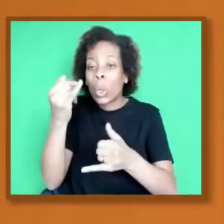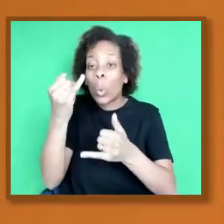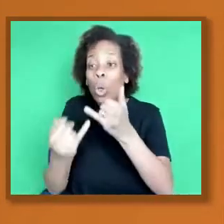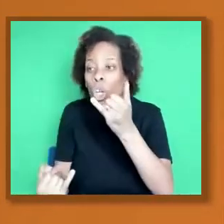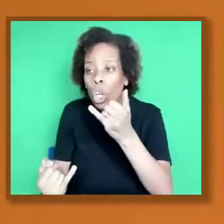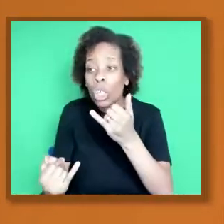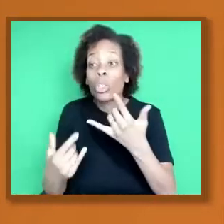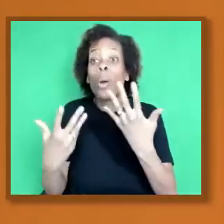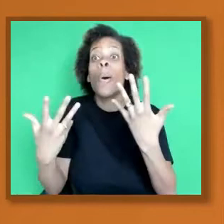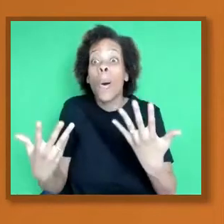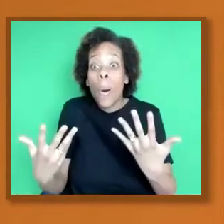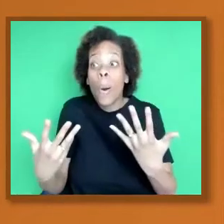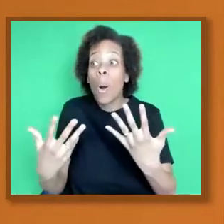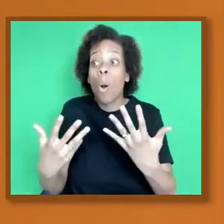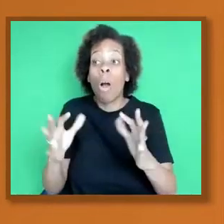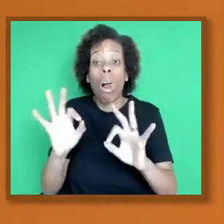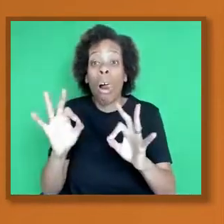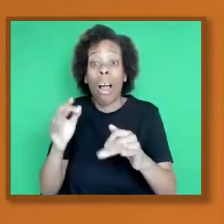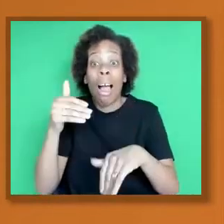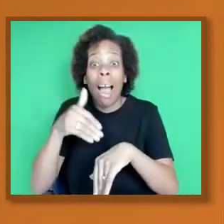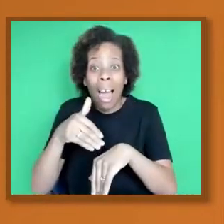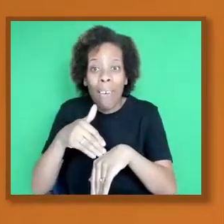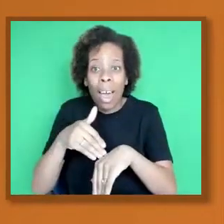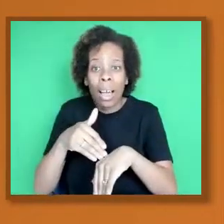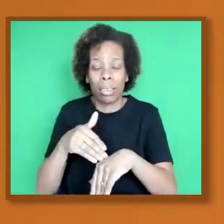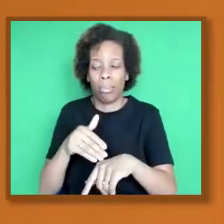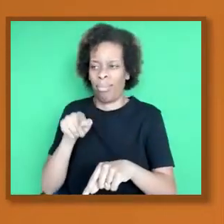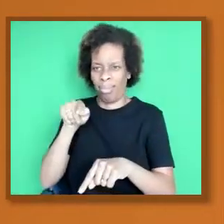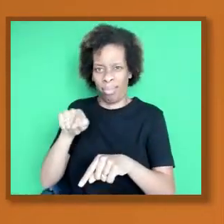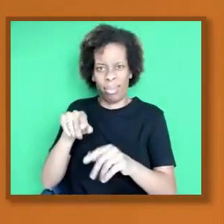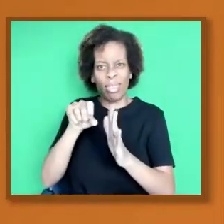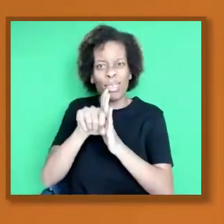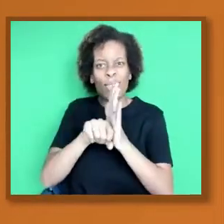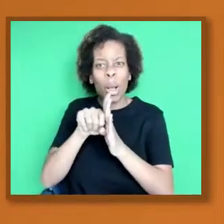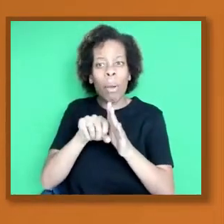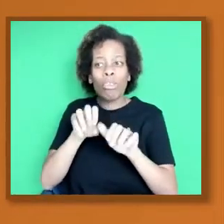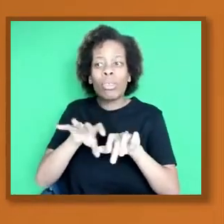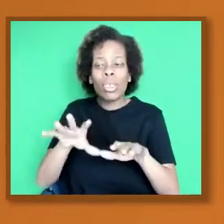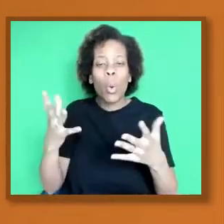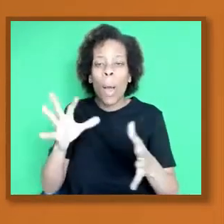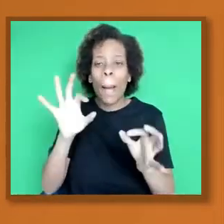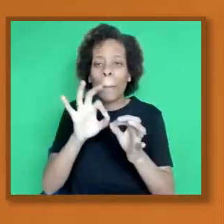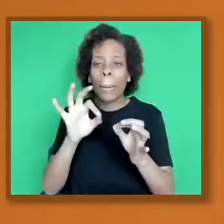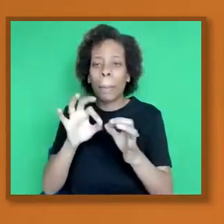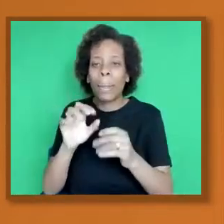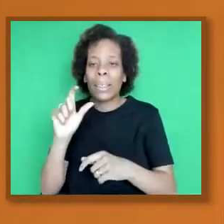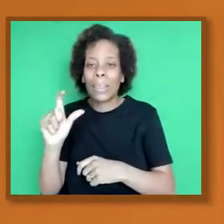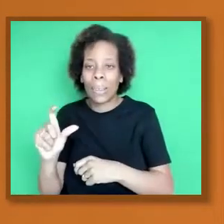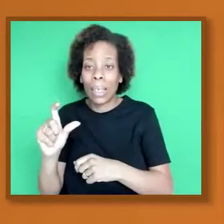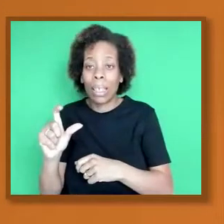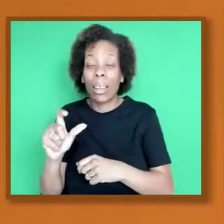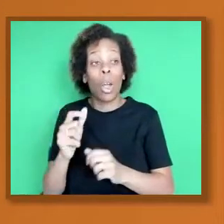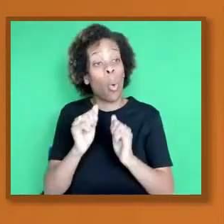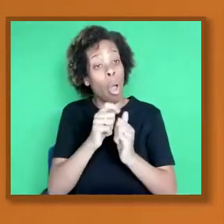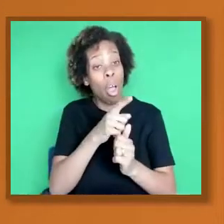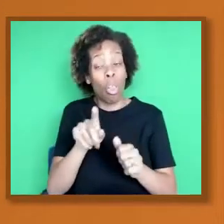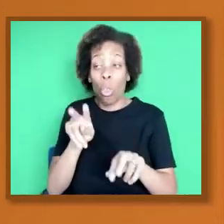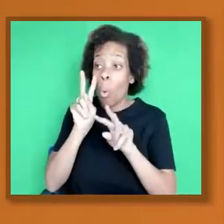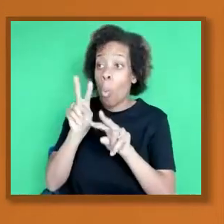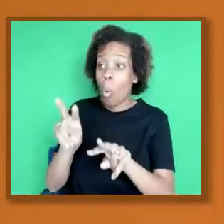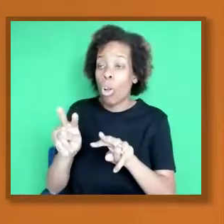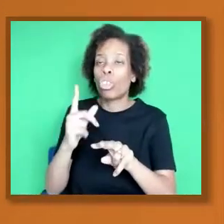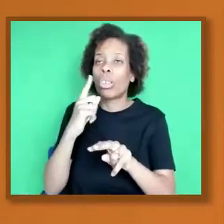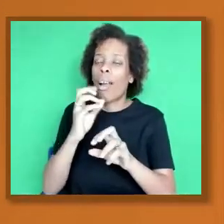It does highlight a number of factors which you have to take into consideration. I'm going to stop there and